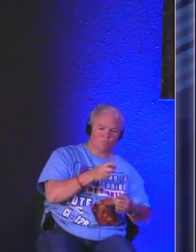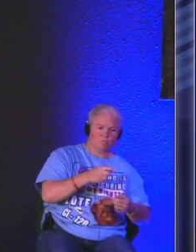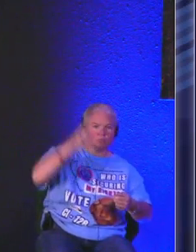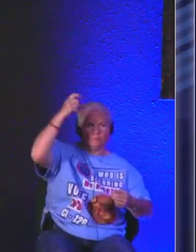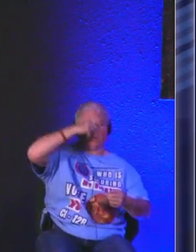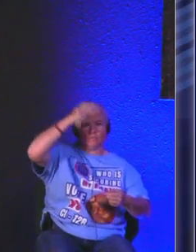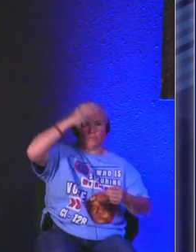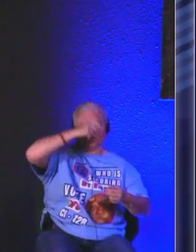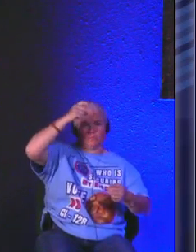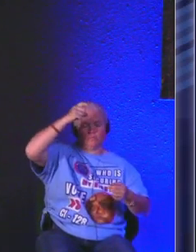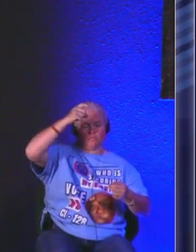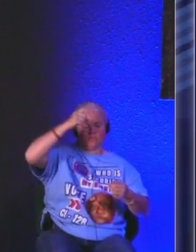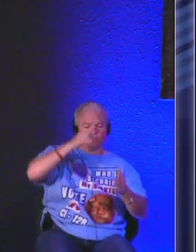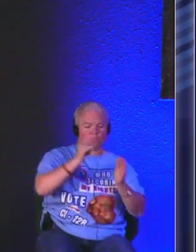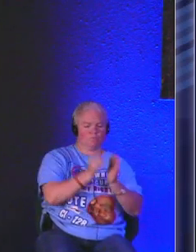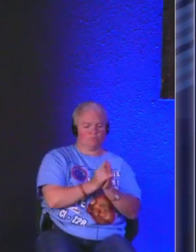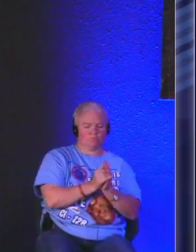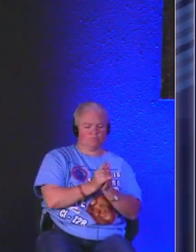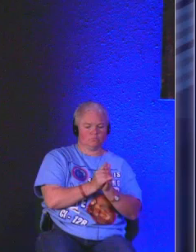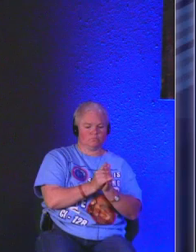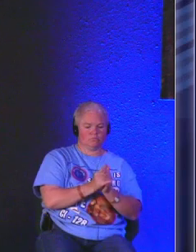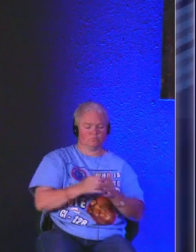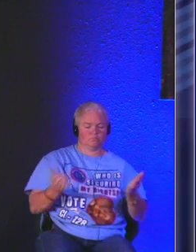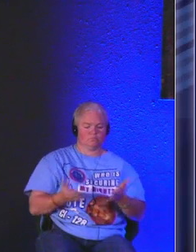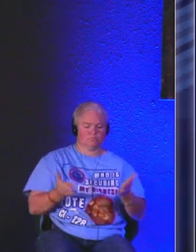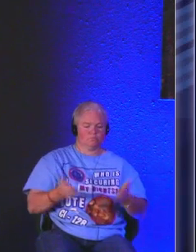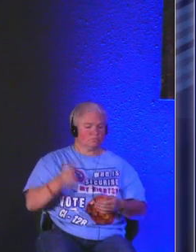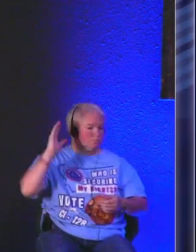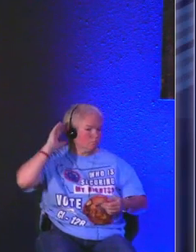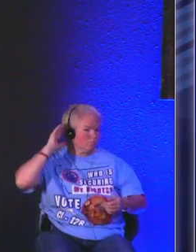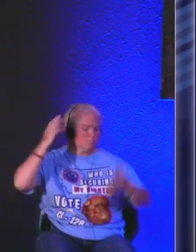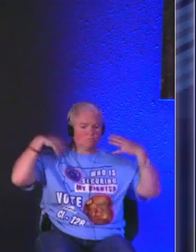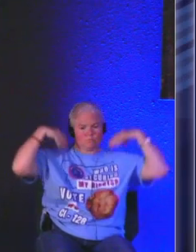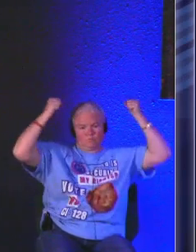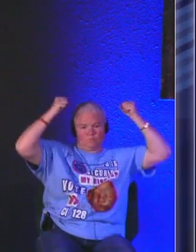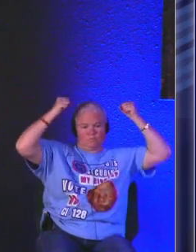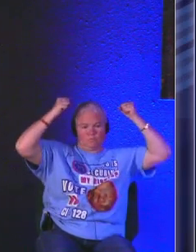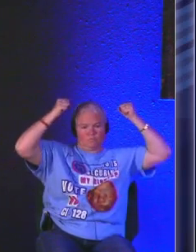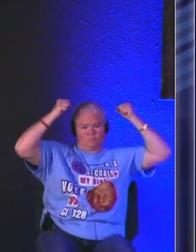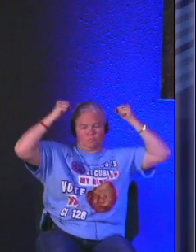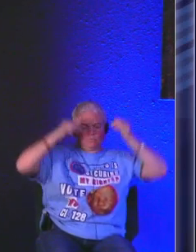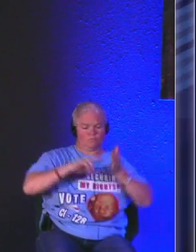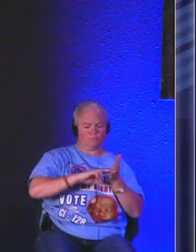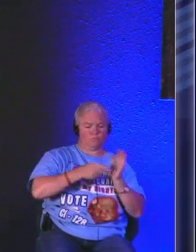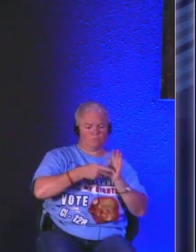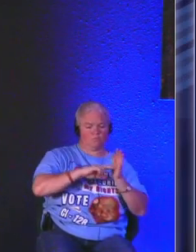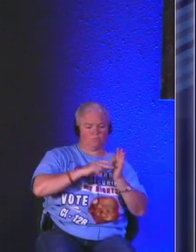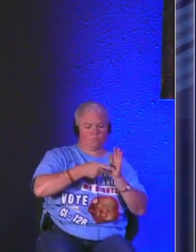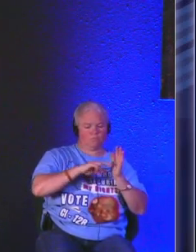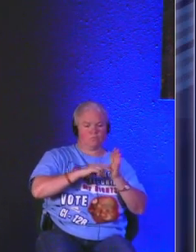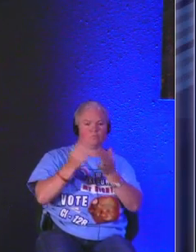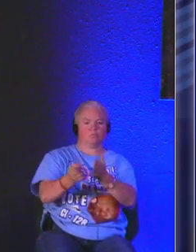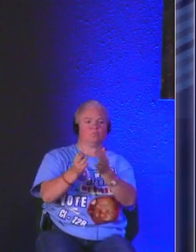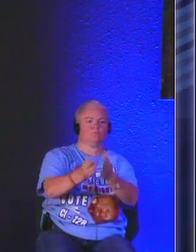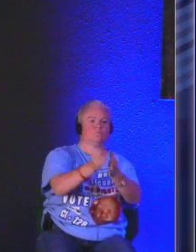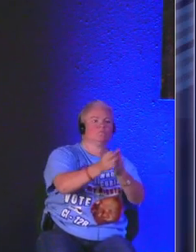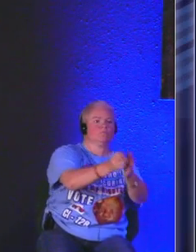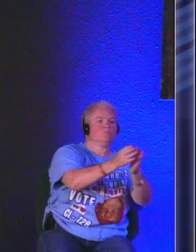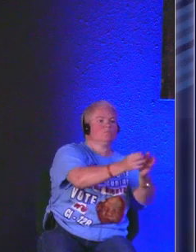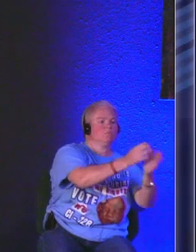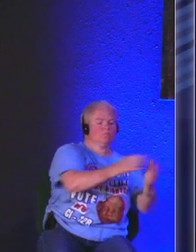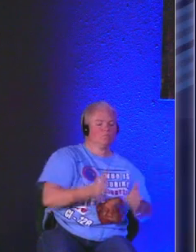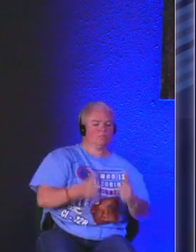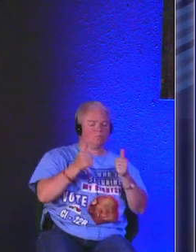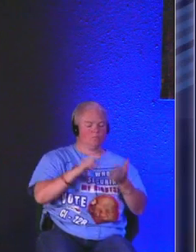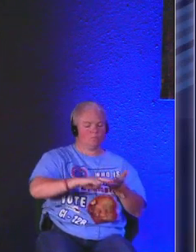us give us the wisdom to process that that what we're hearing give us the boldness to implement that into each one of our